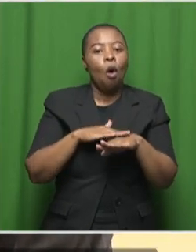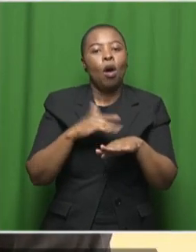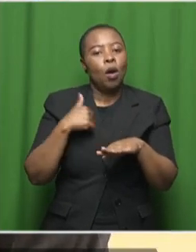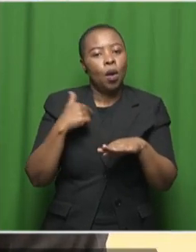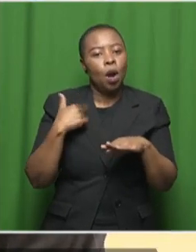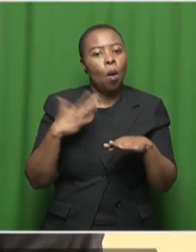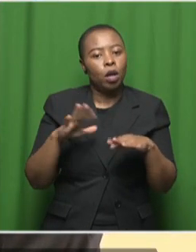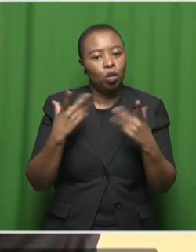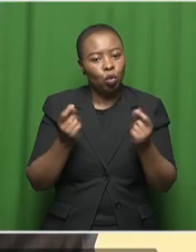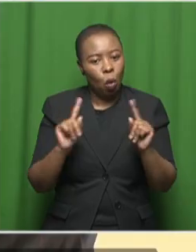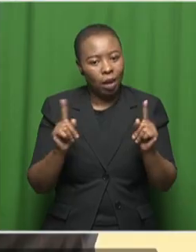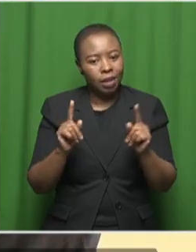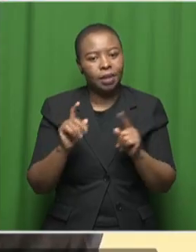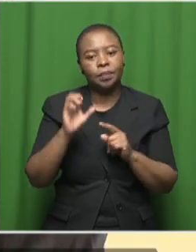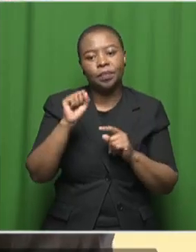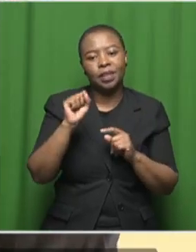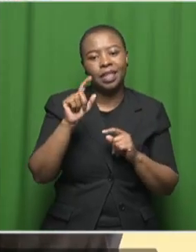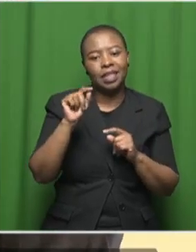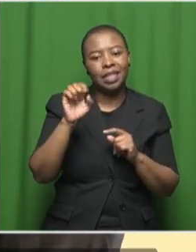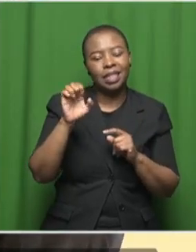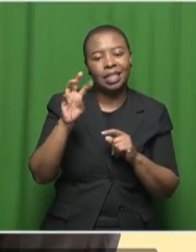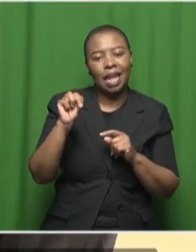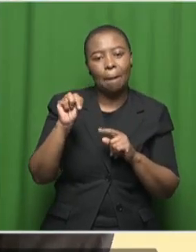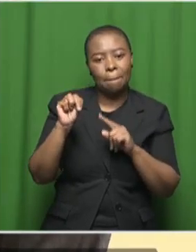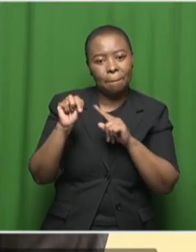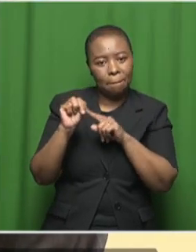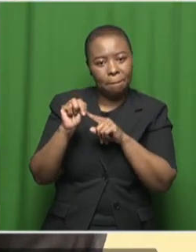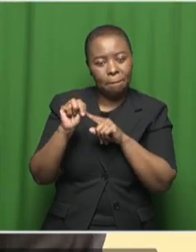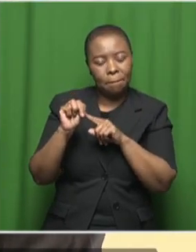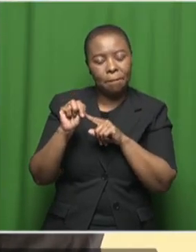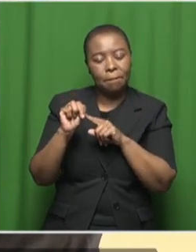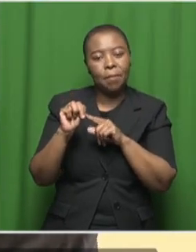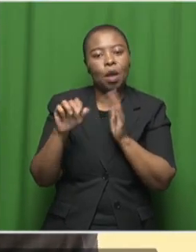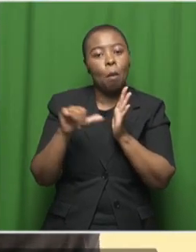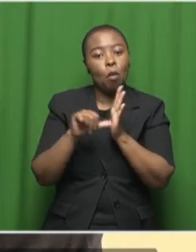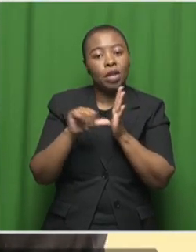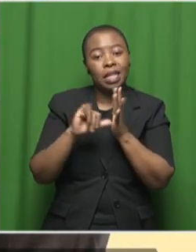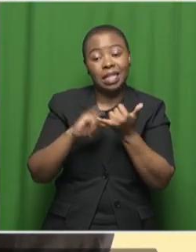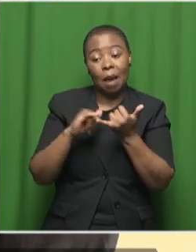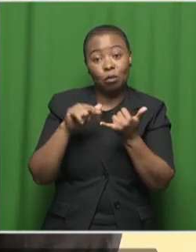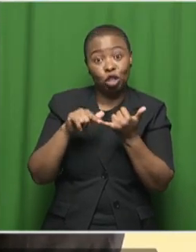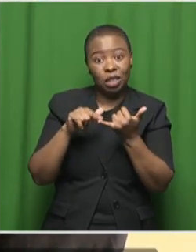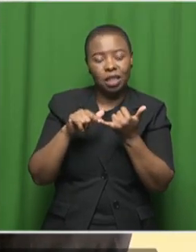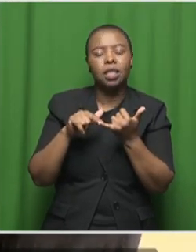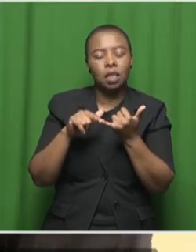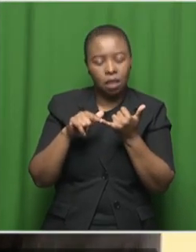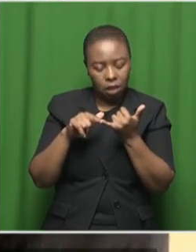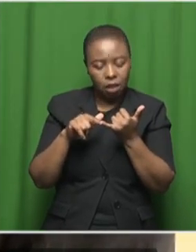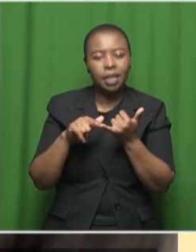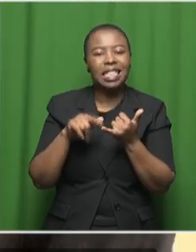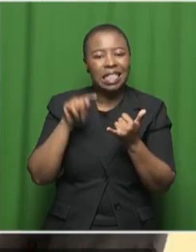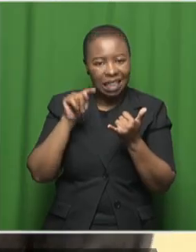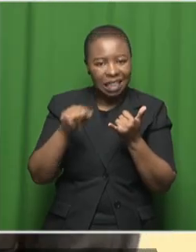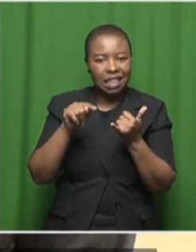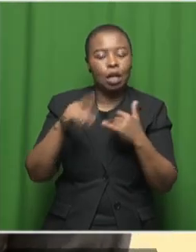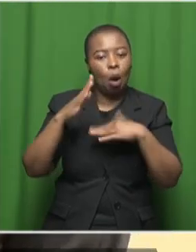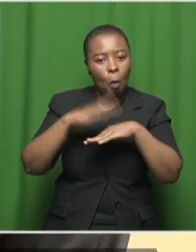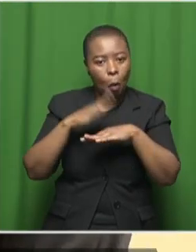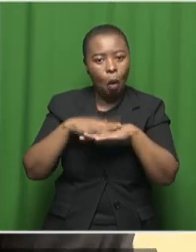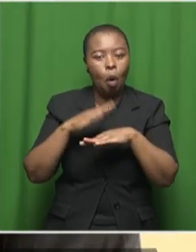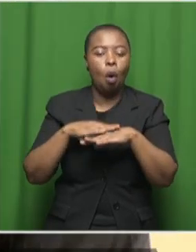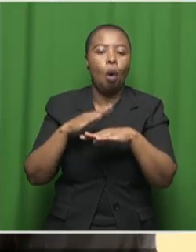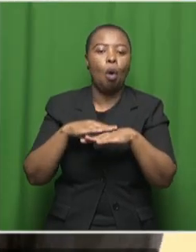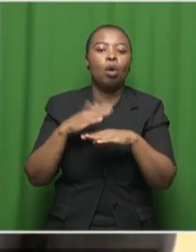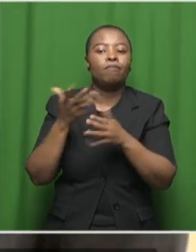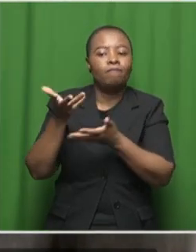stem itself it becomes the cornerstone of socio economic development agenda for the country and your collaboration with